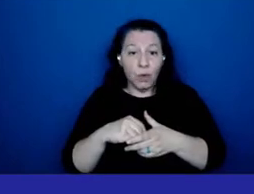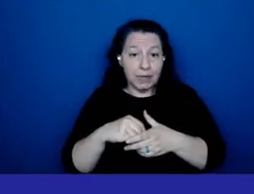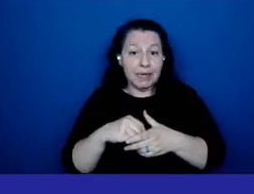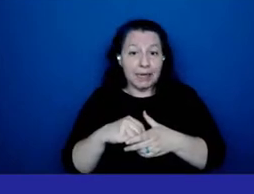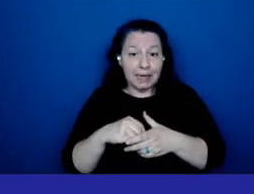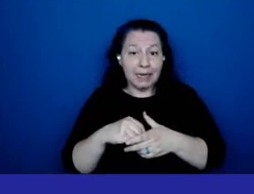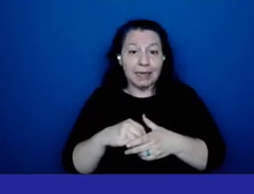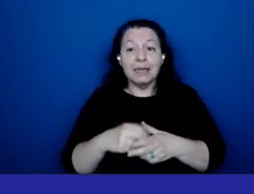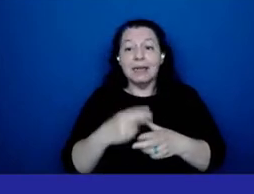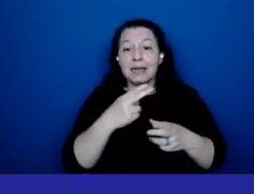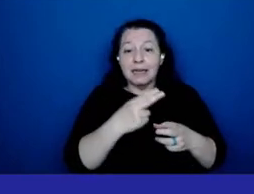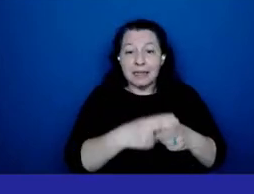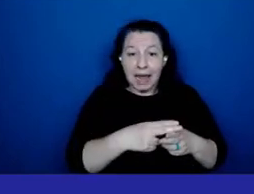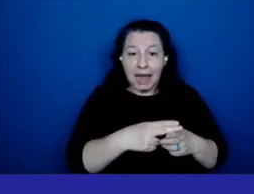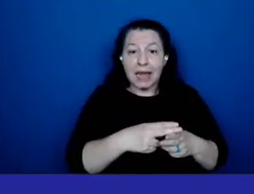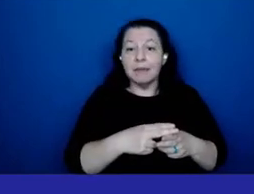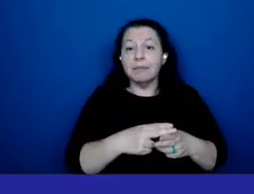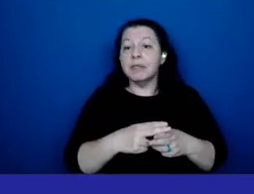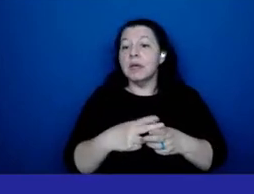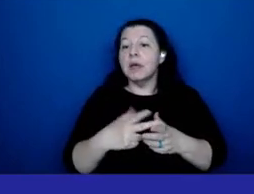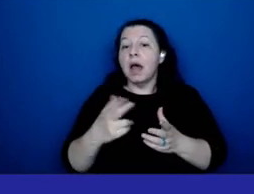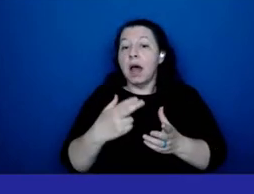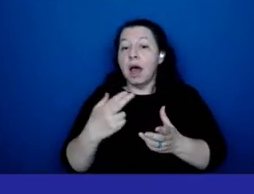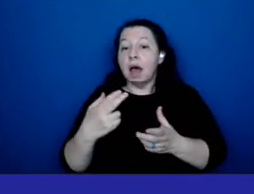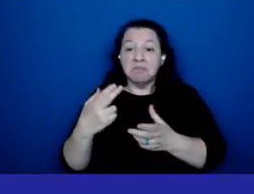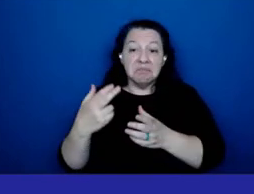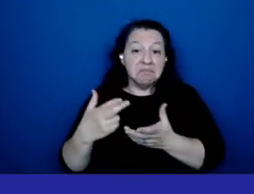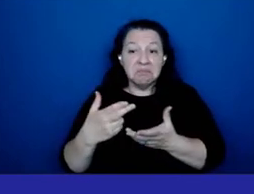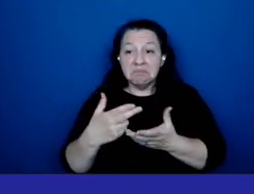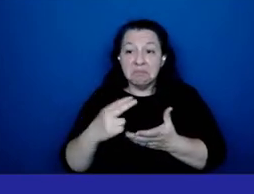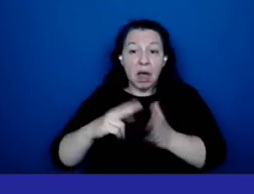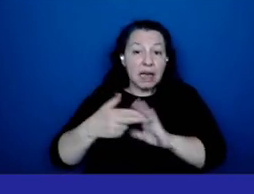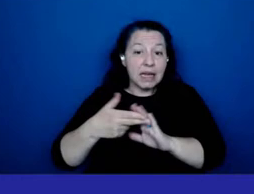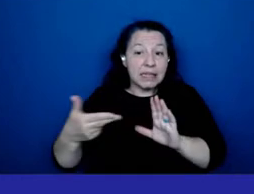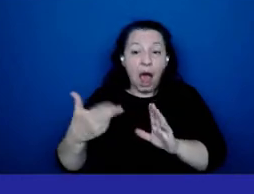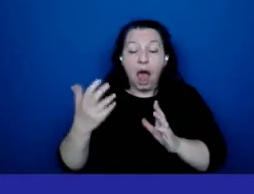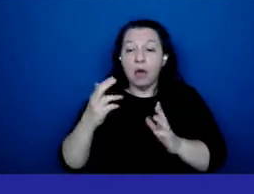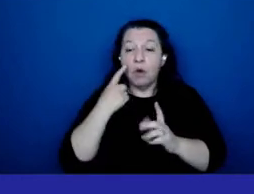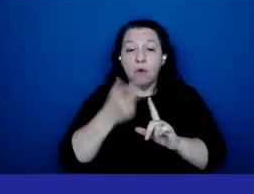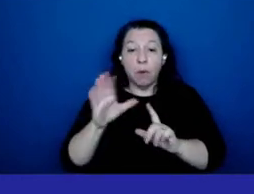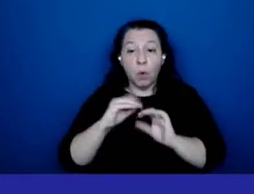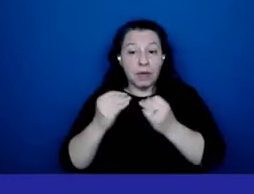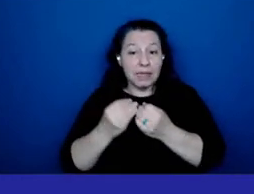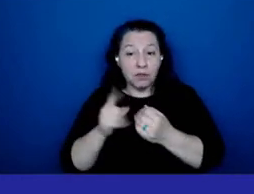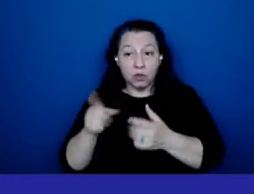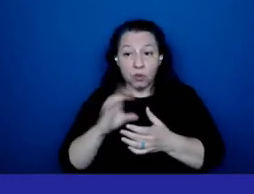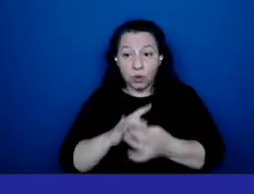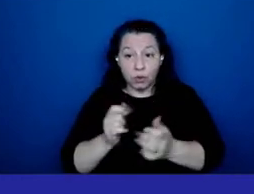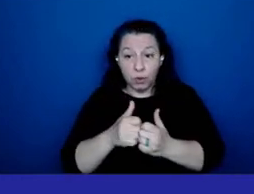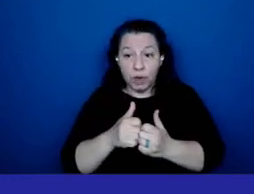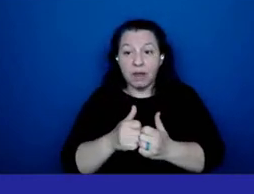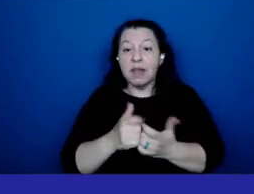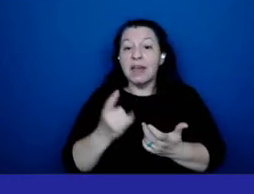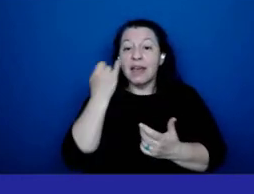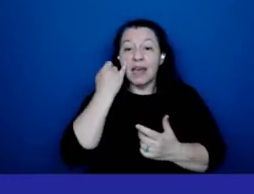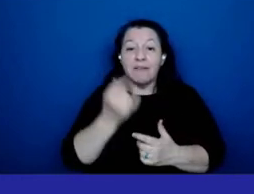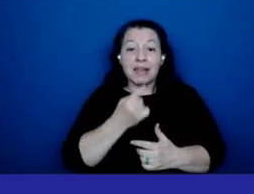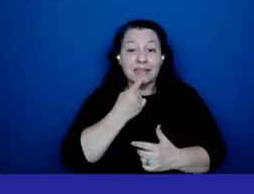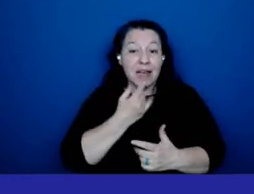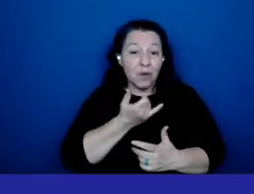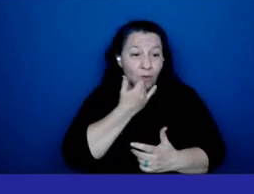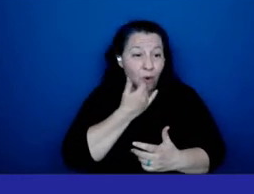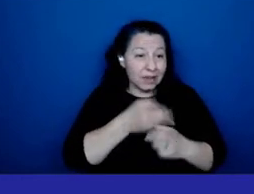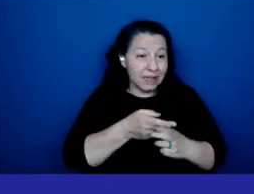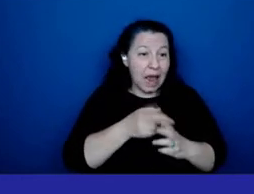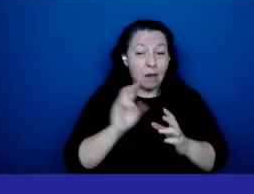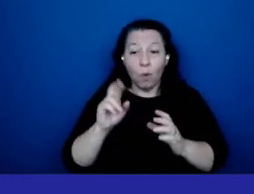a title that uh that you've given the organization that you're associated with if i mispronounce the name of a person or an organization please